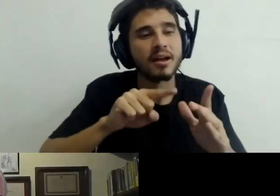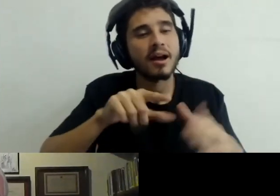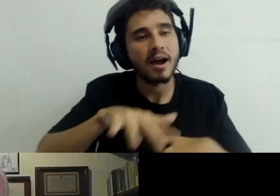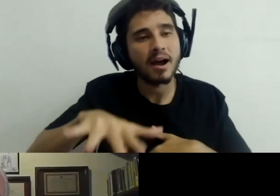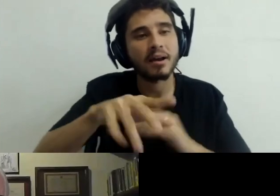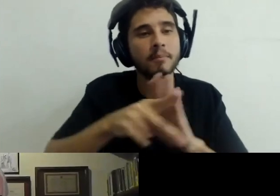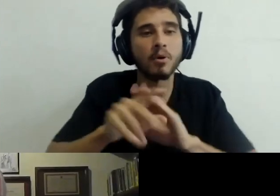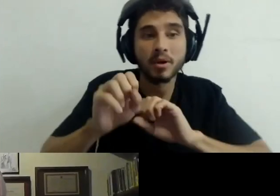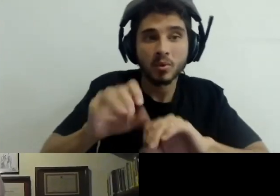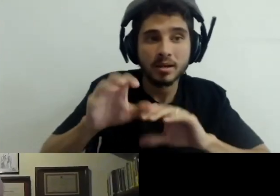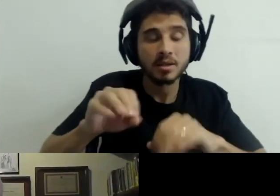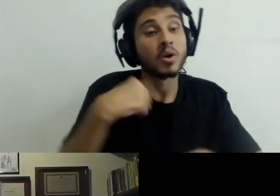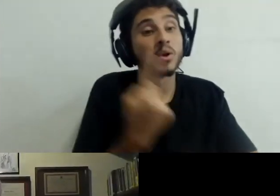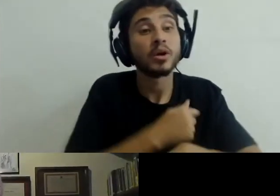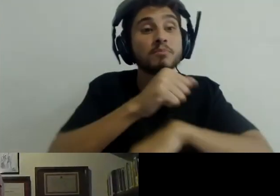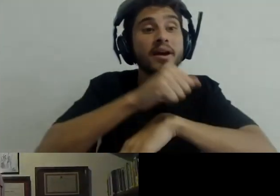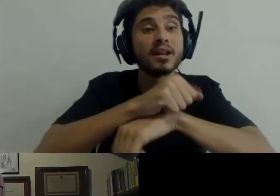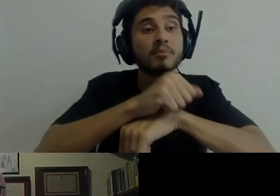Esperamos vocês às 19 horas.